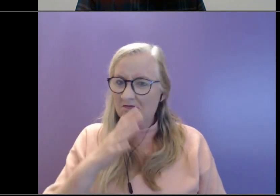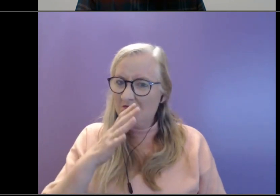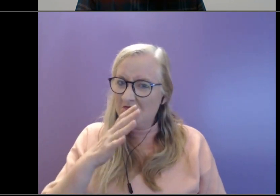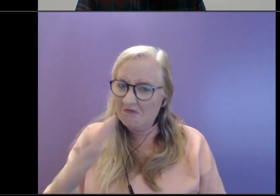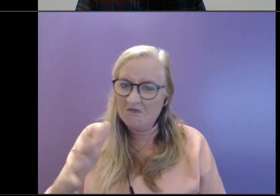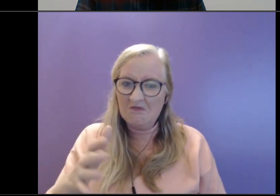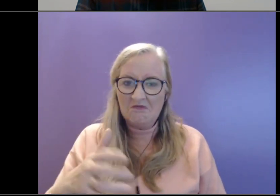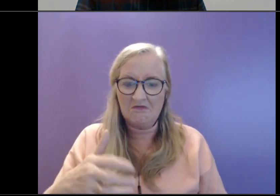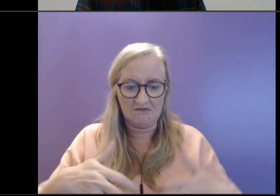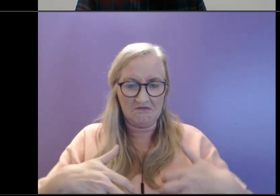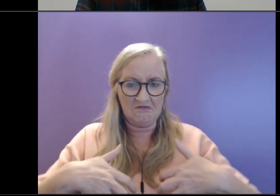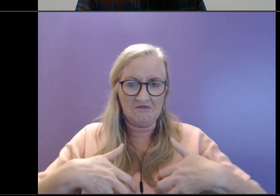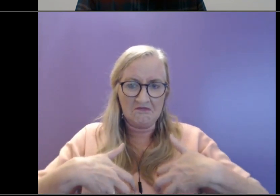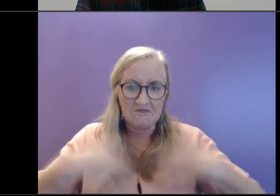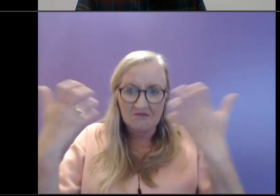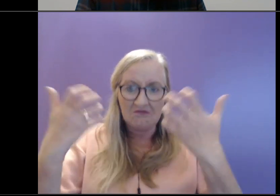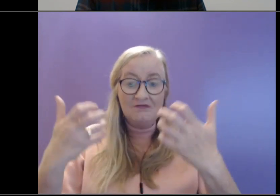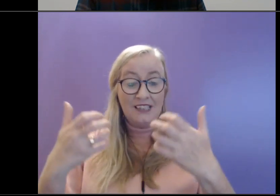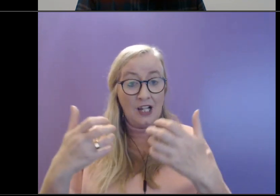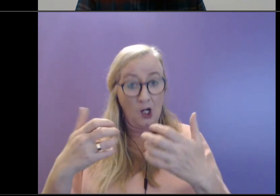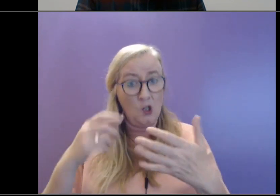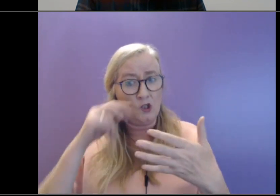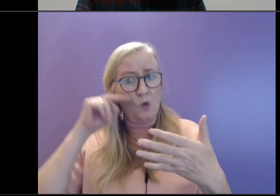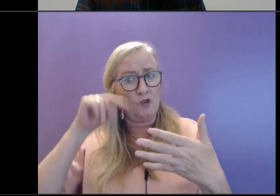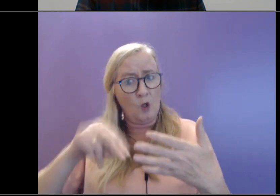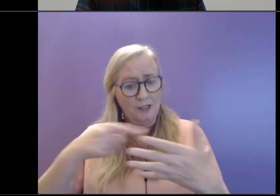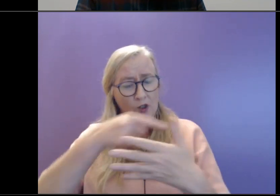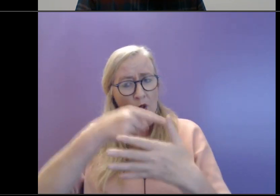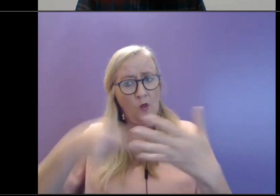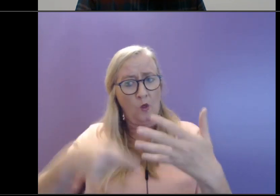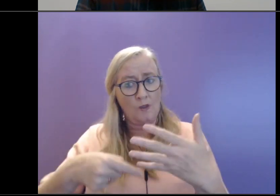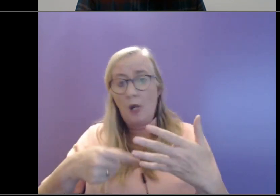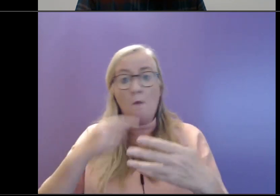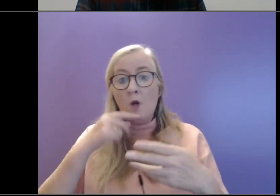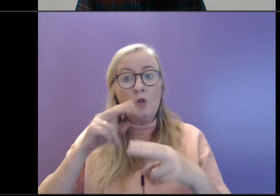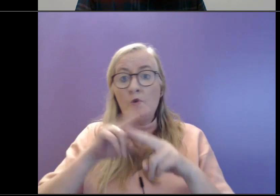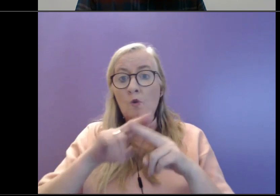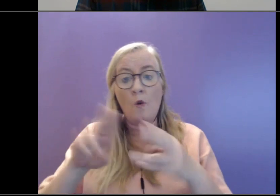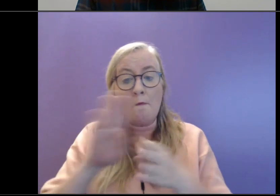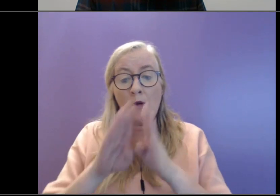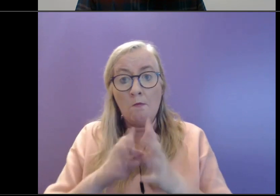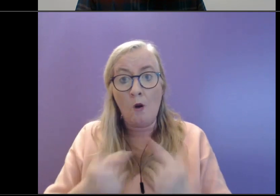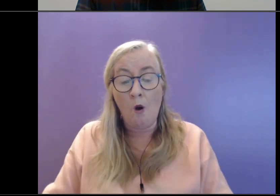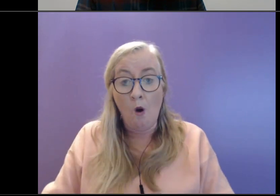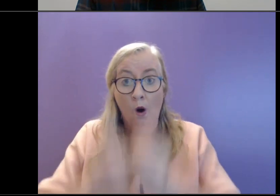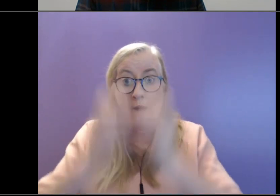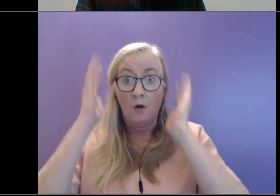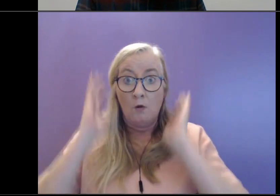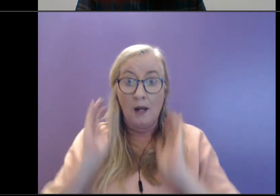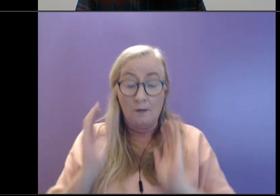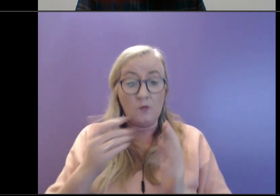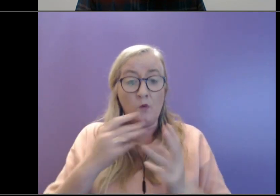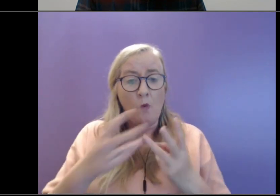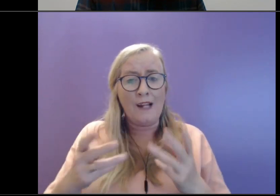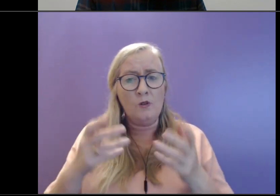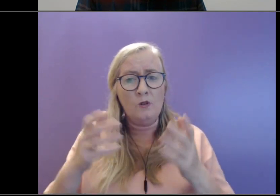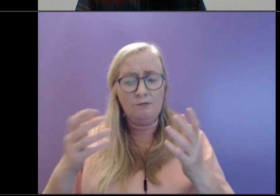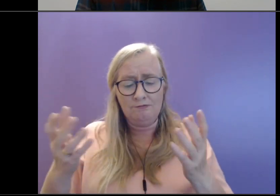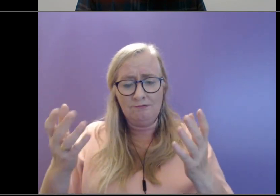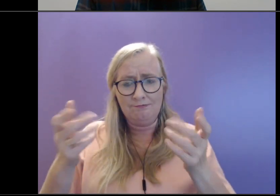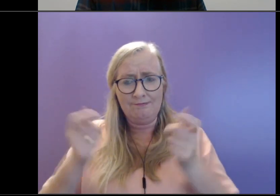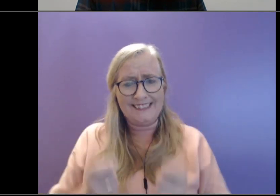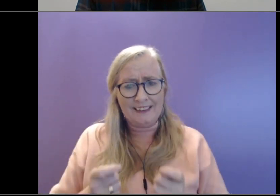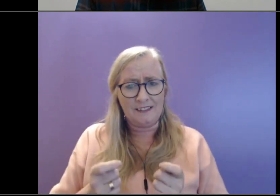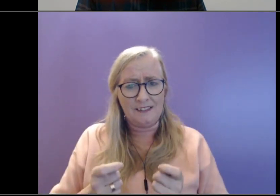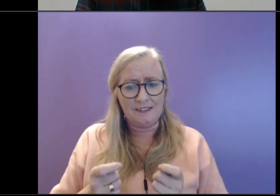they're all useful communications. And whilst we don't want to become overwhelmed by them, sometimes when we sit and notice them and how